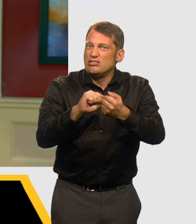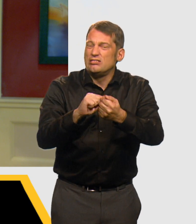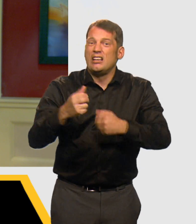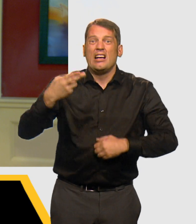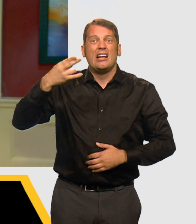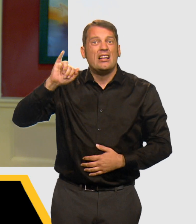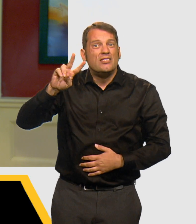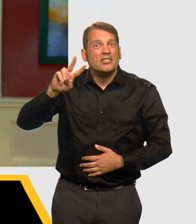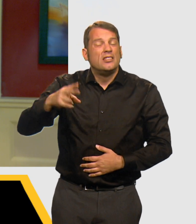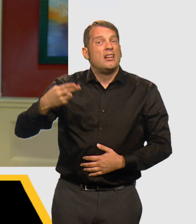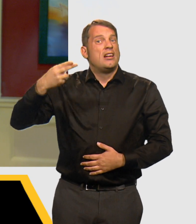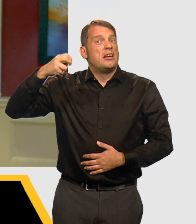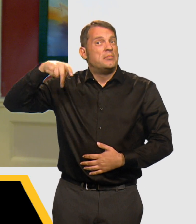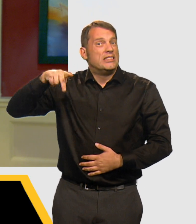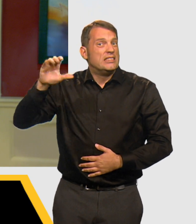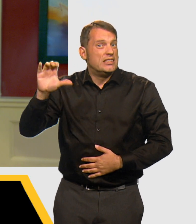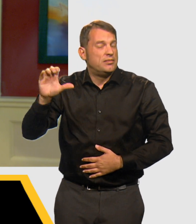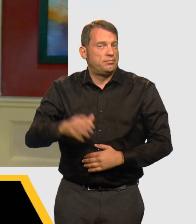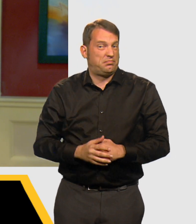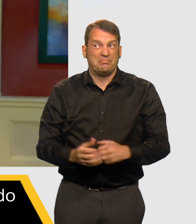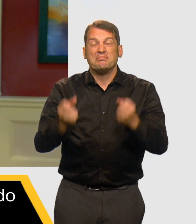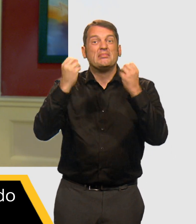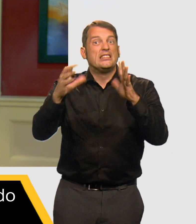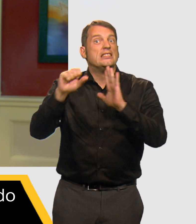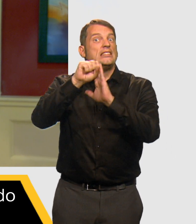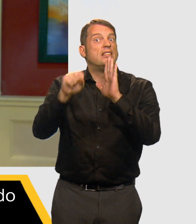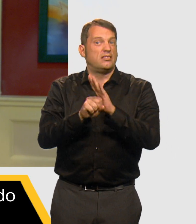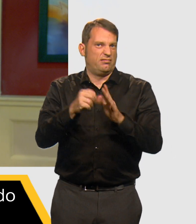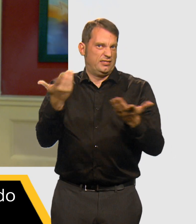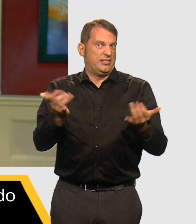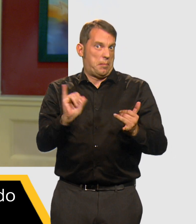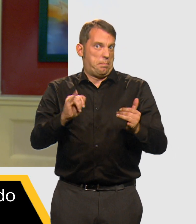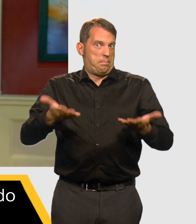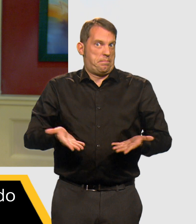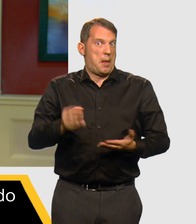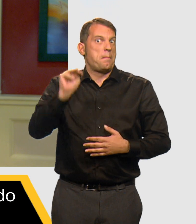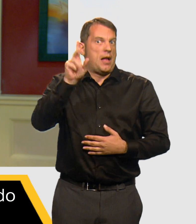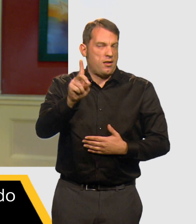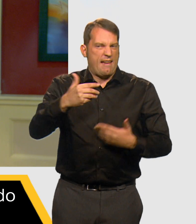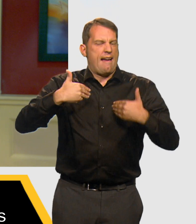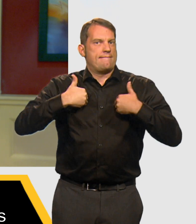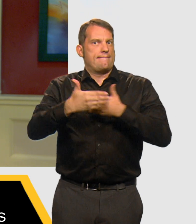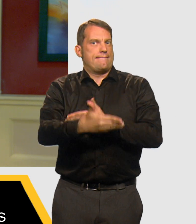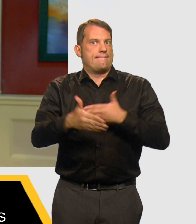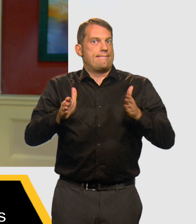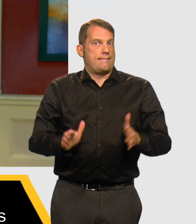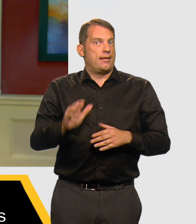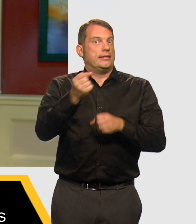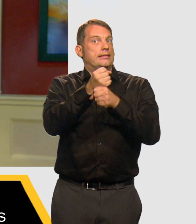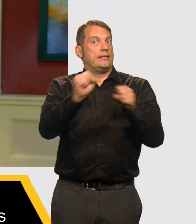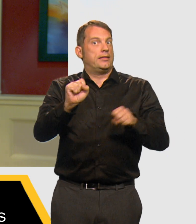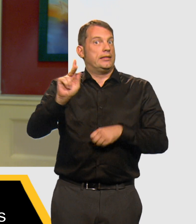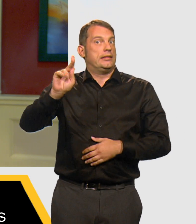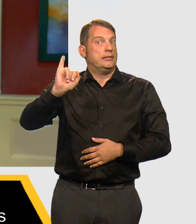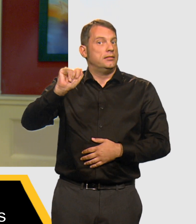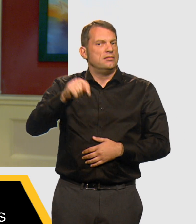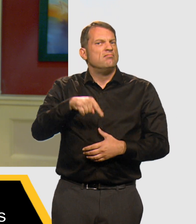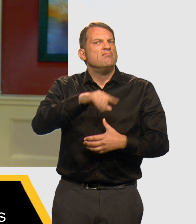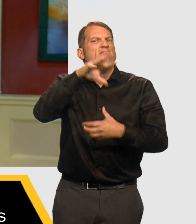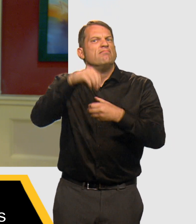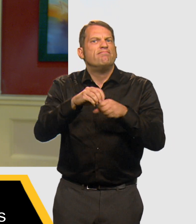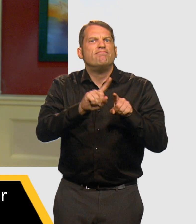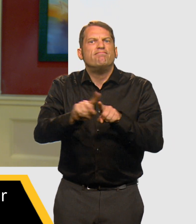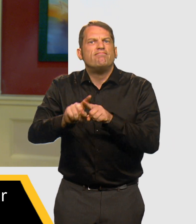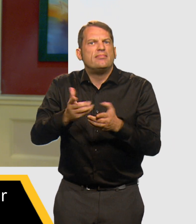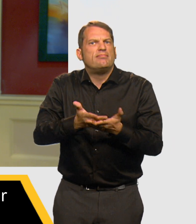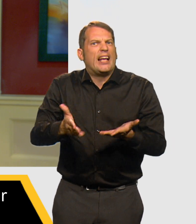HIV, and hepatitis C. In many states, including Maryland, safe use kits containing sterile